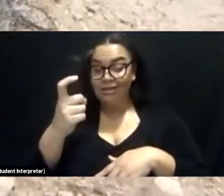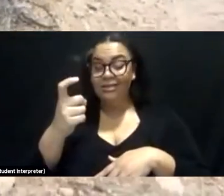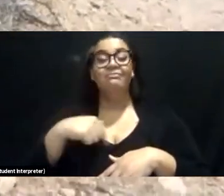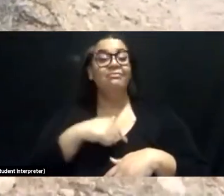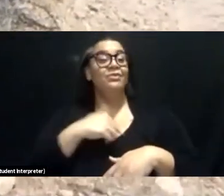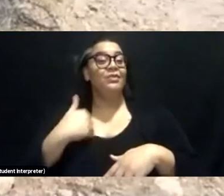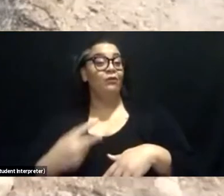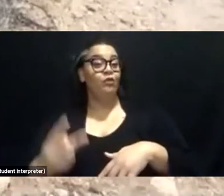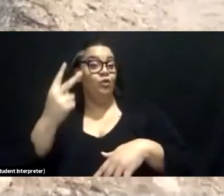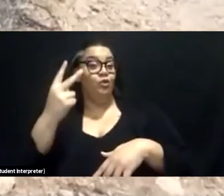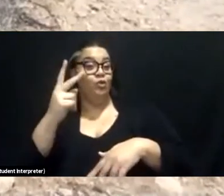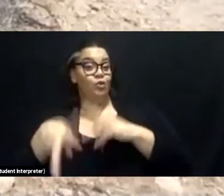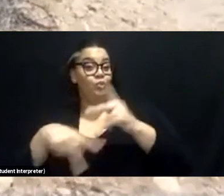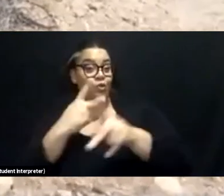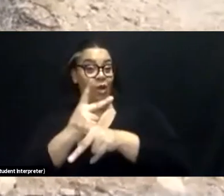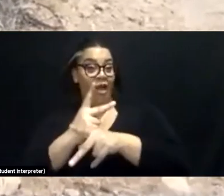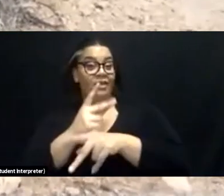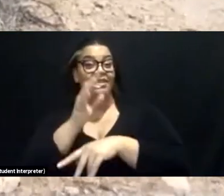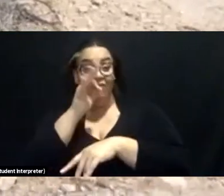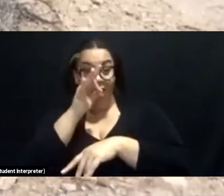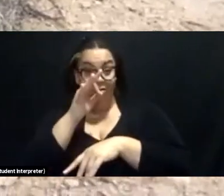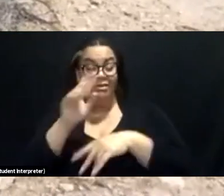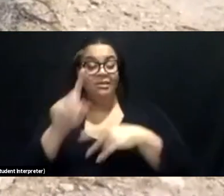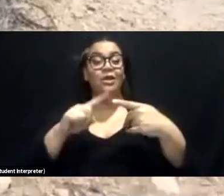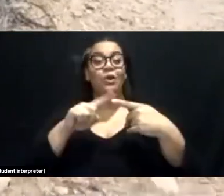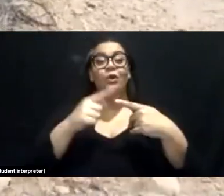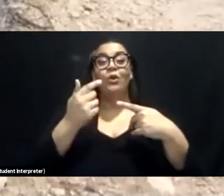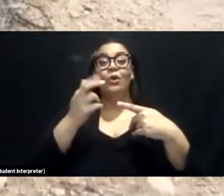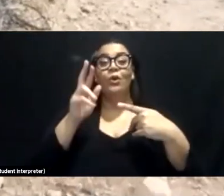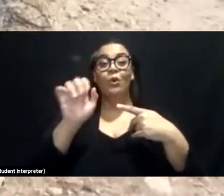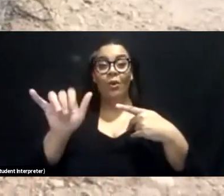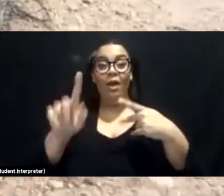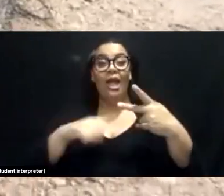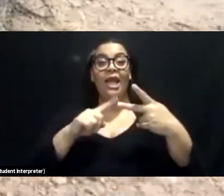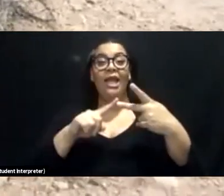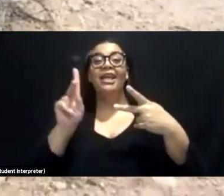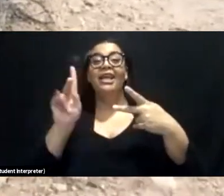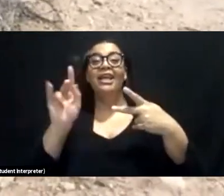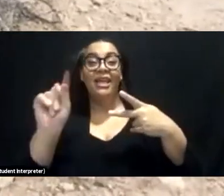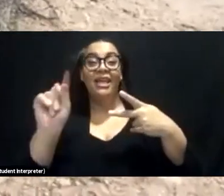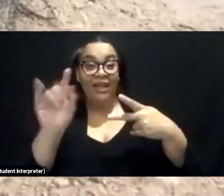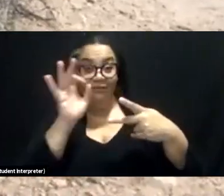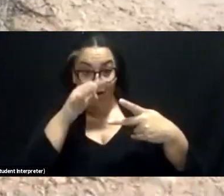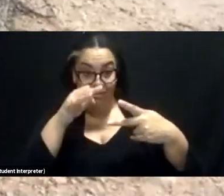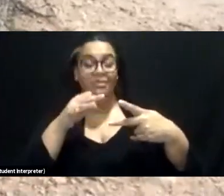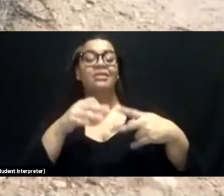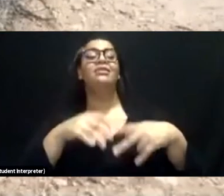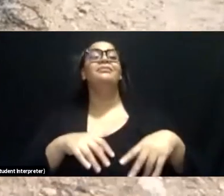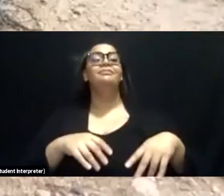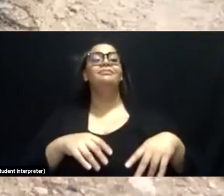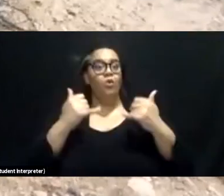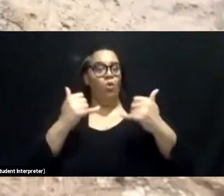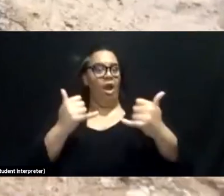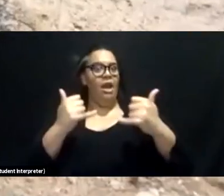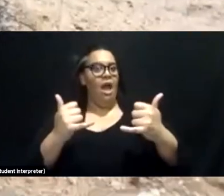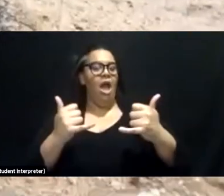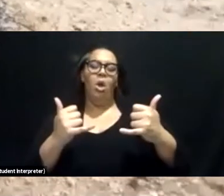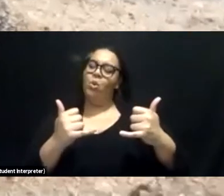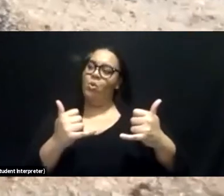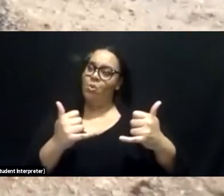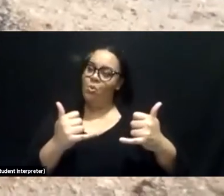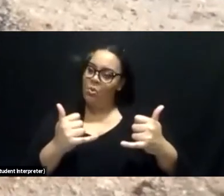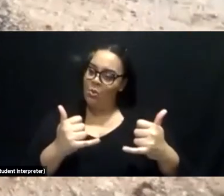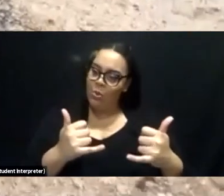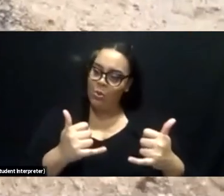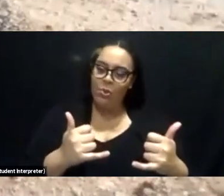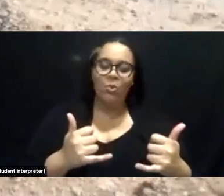Joshua Tree National Park. We have gray fox and we have kit fox. Right now, there's a crisis for our foxes.